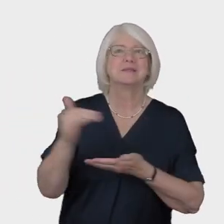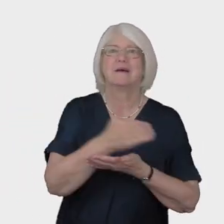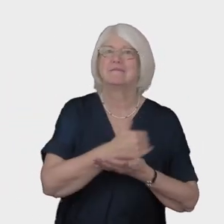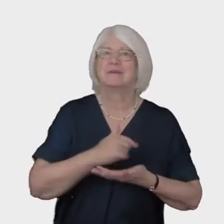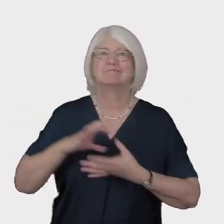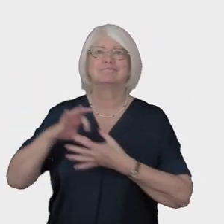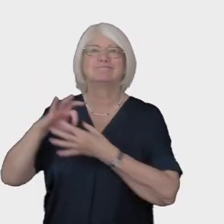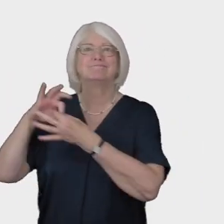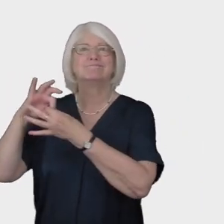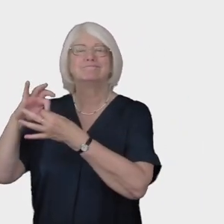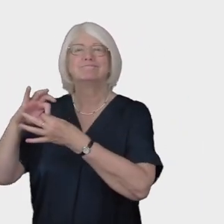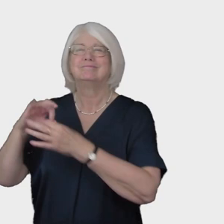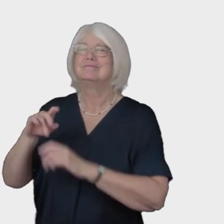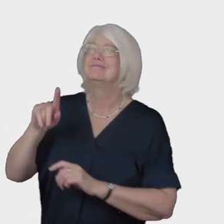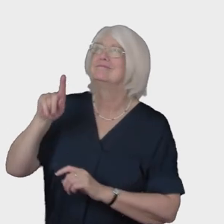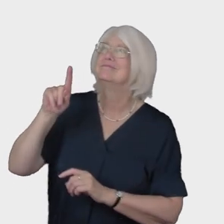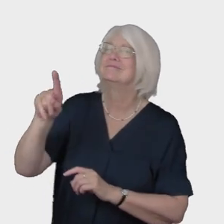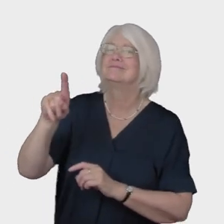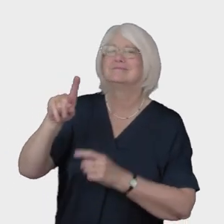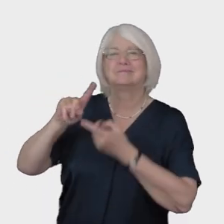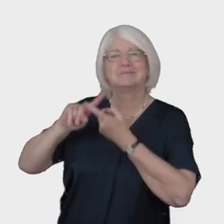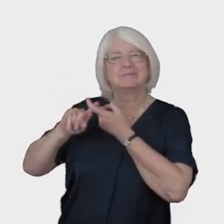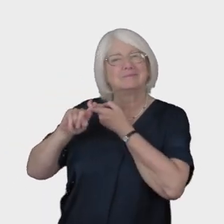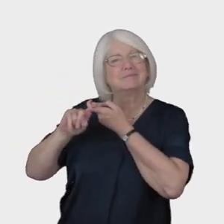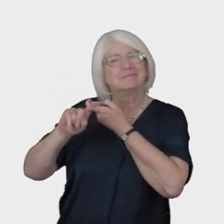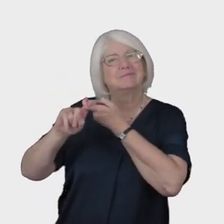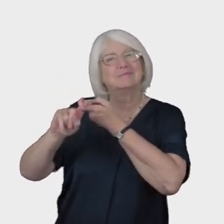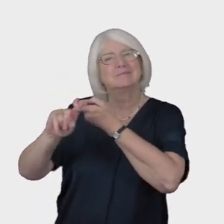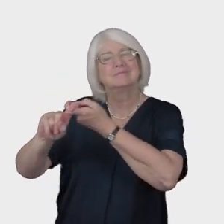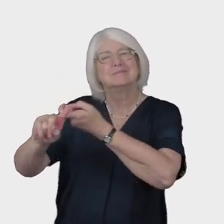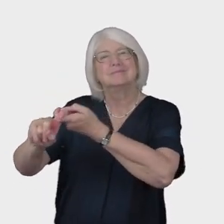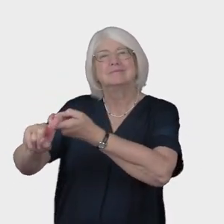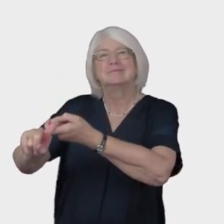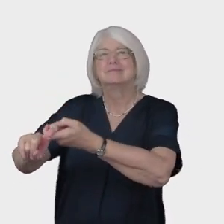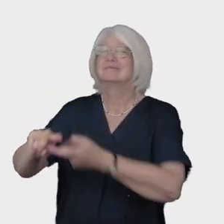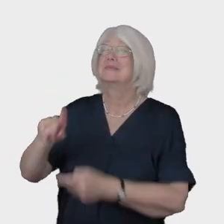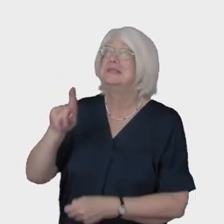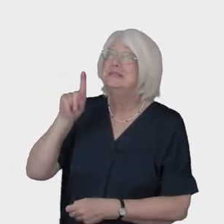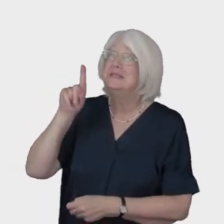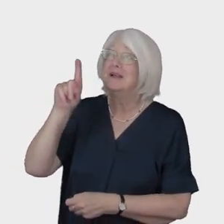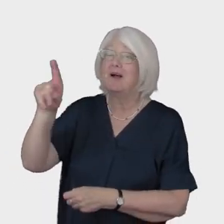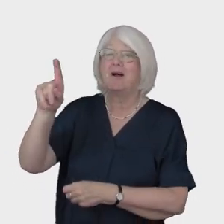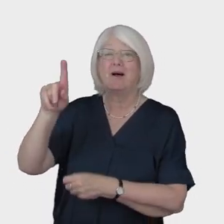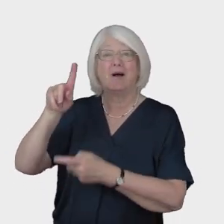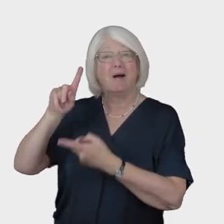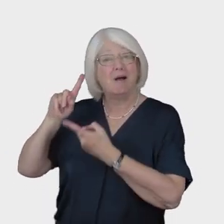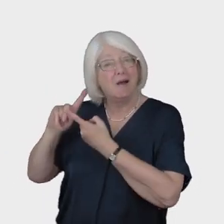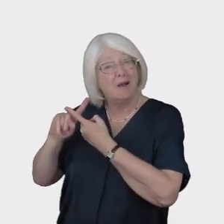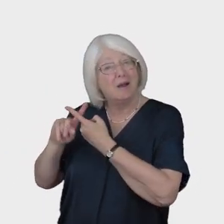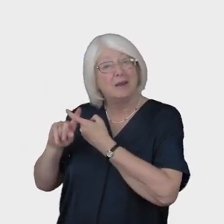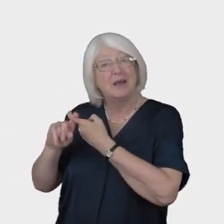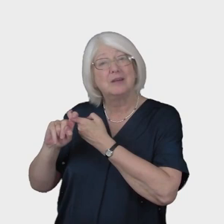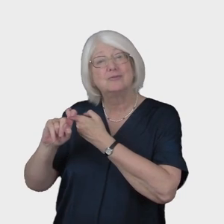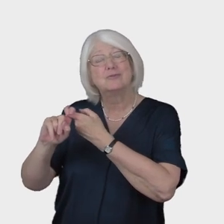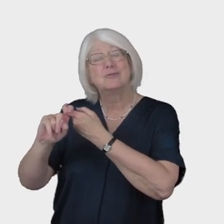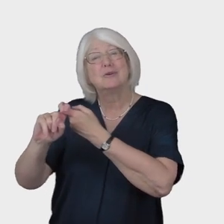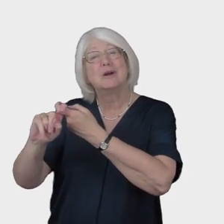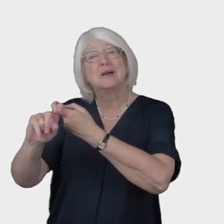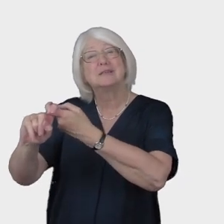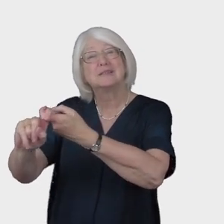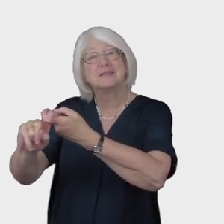light and salvation in God I trust in God